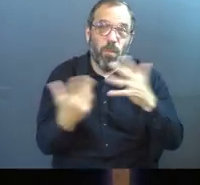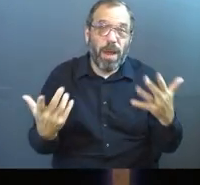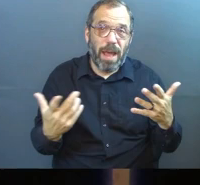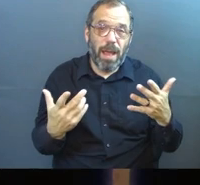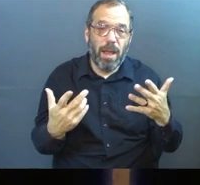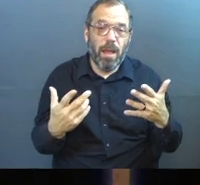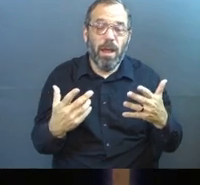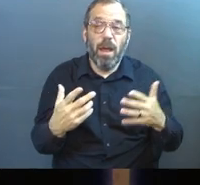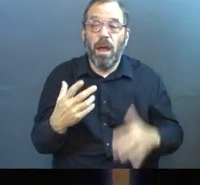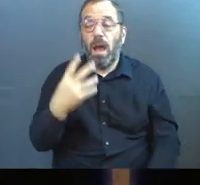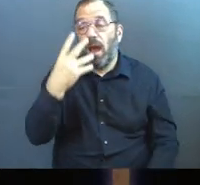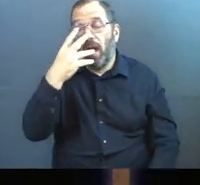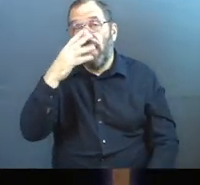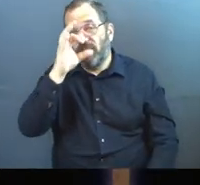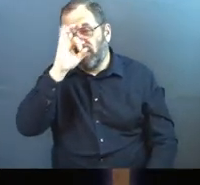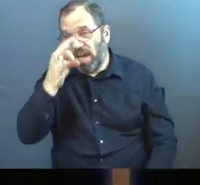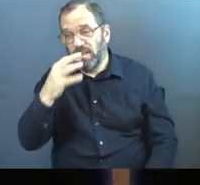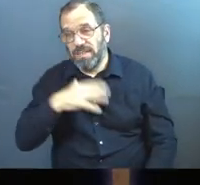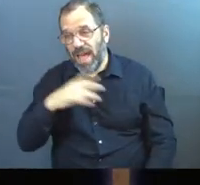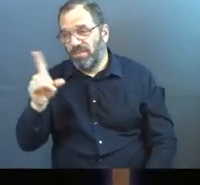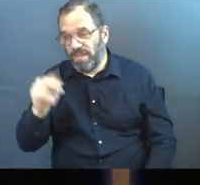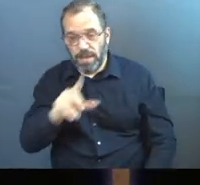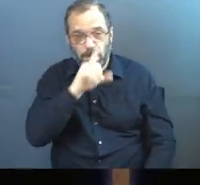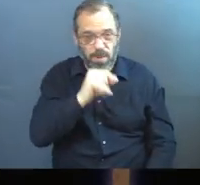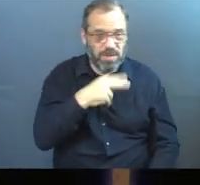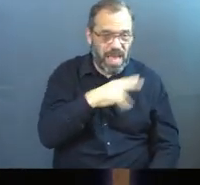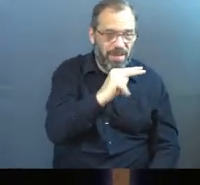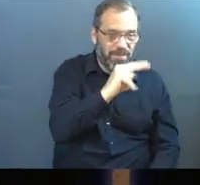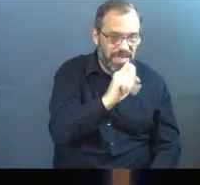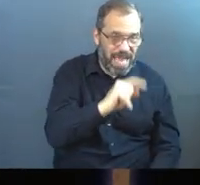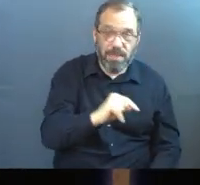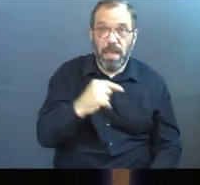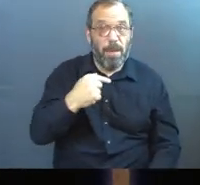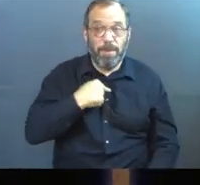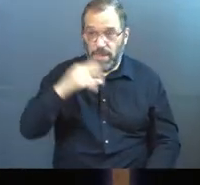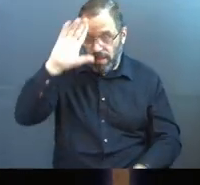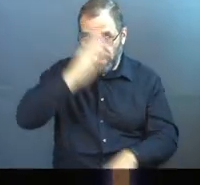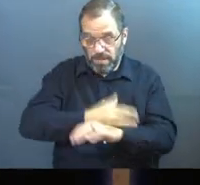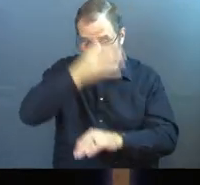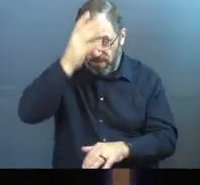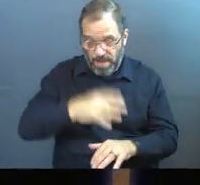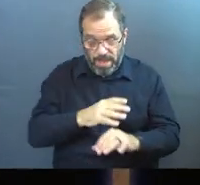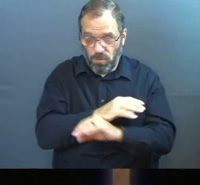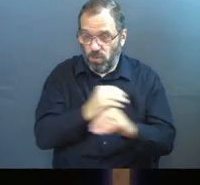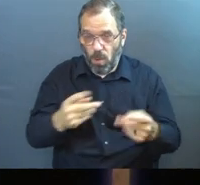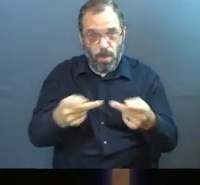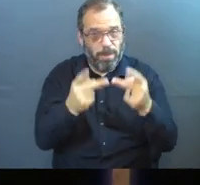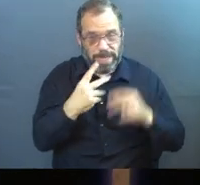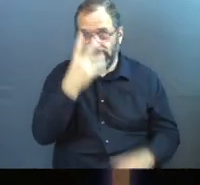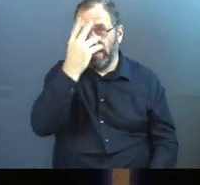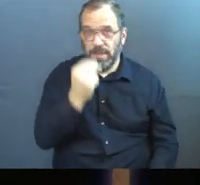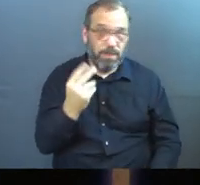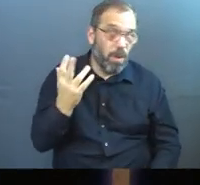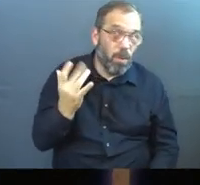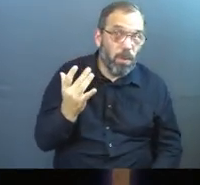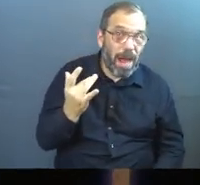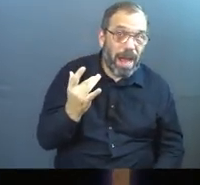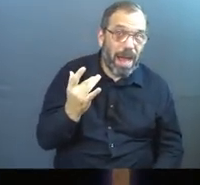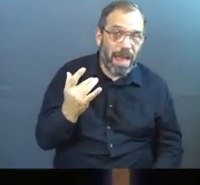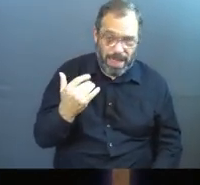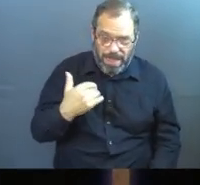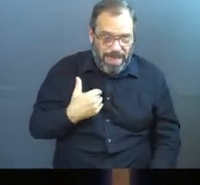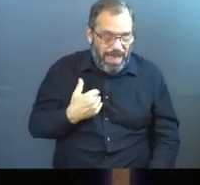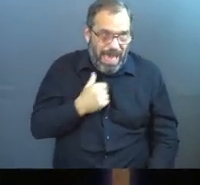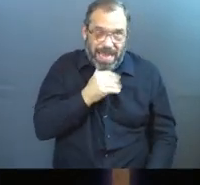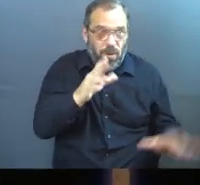He says, foxes have dens, birds of the air have nests. The son of man has got no place to lay his head. Why? Because